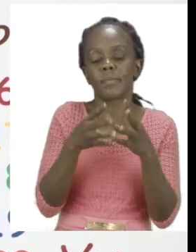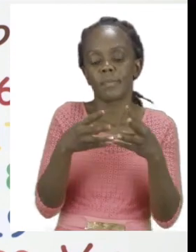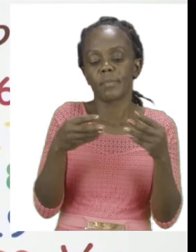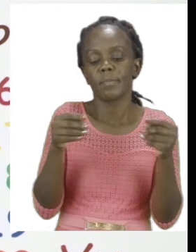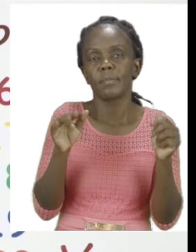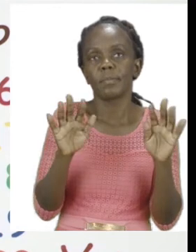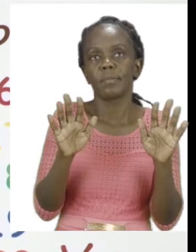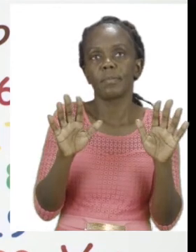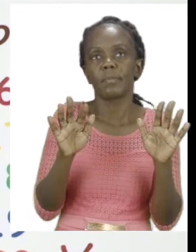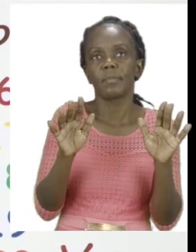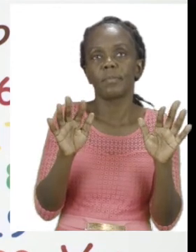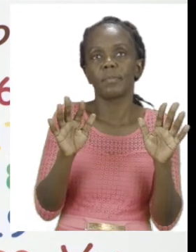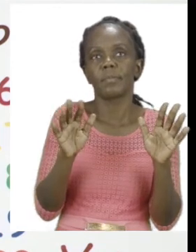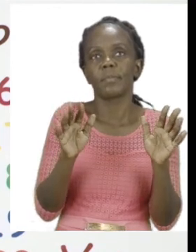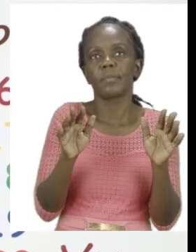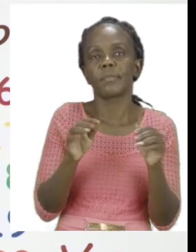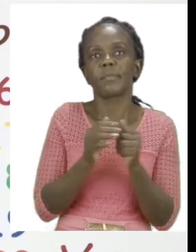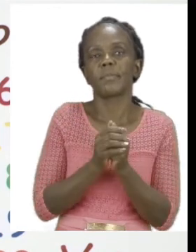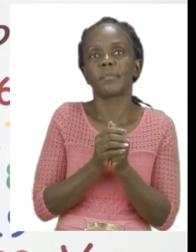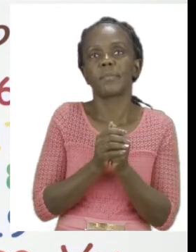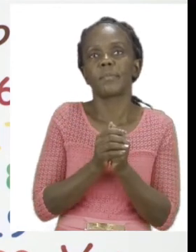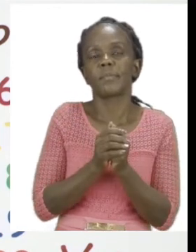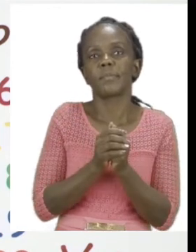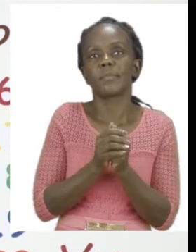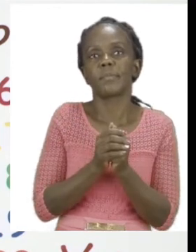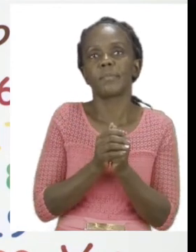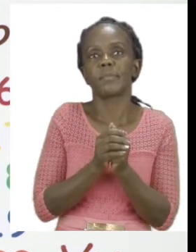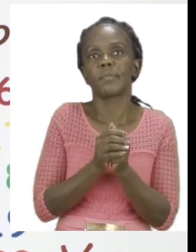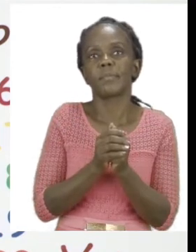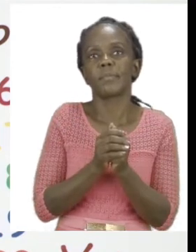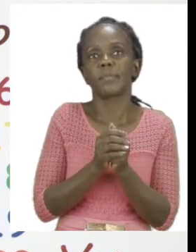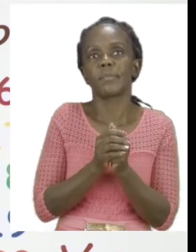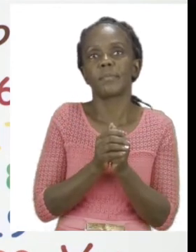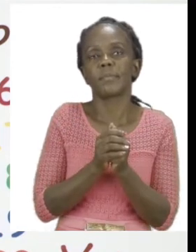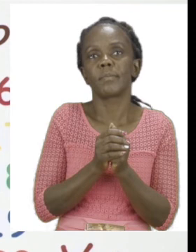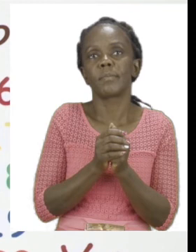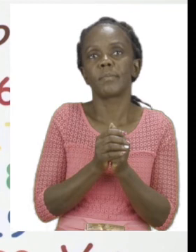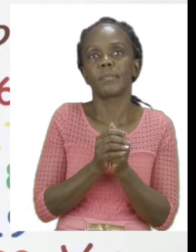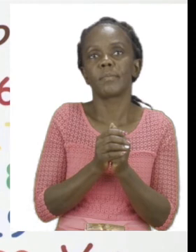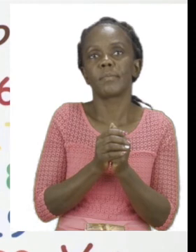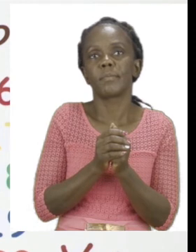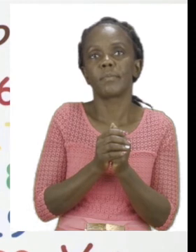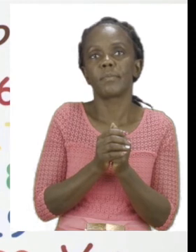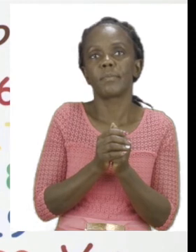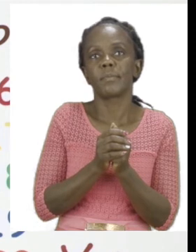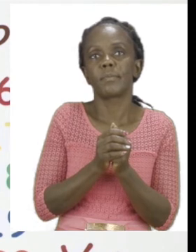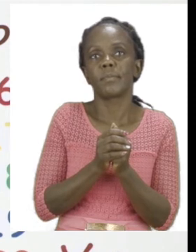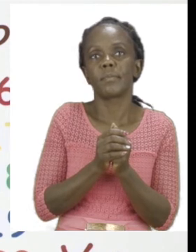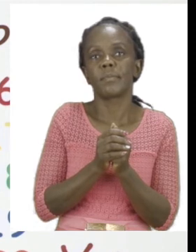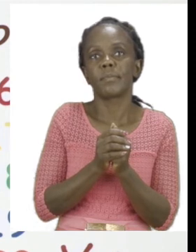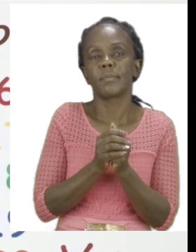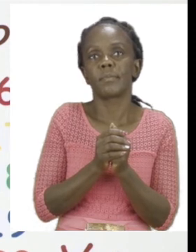hands are dry before you touch anything else. I wonder though, I have not seen Sashi and I want us to